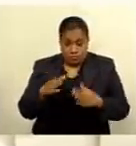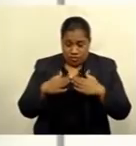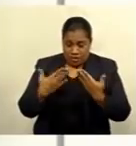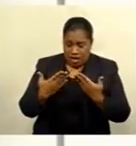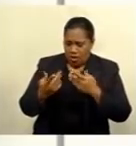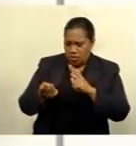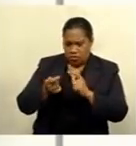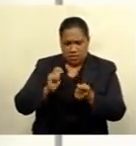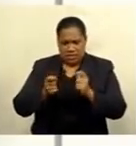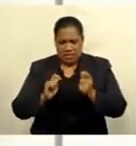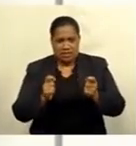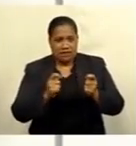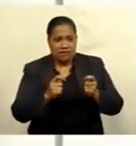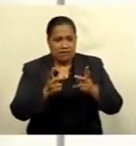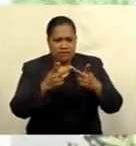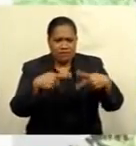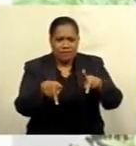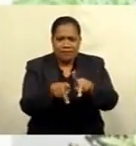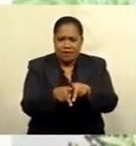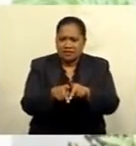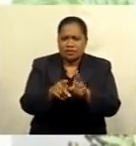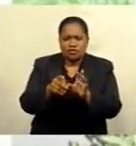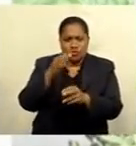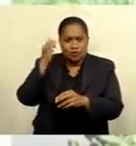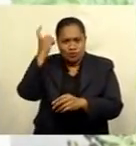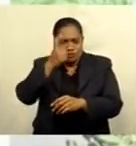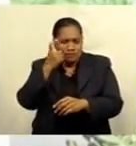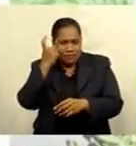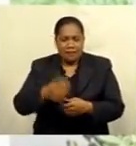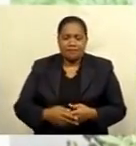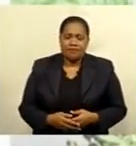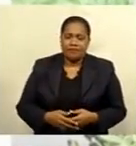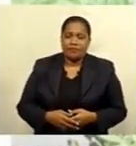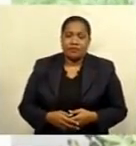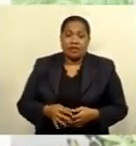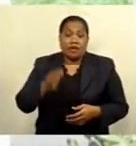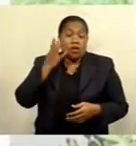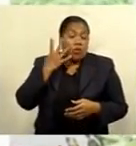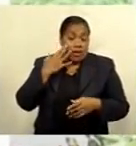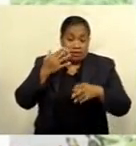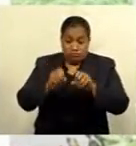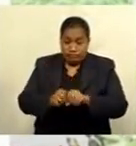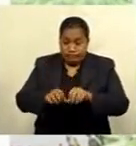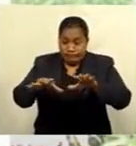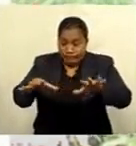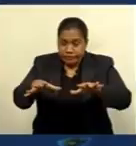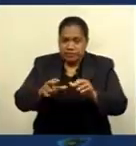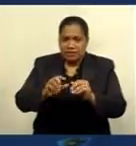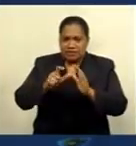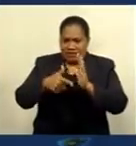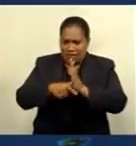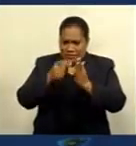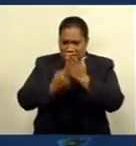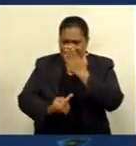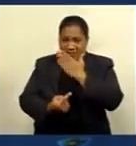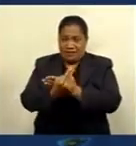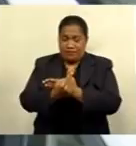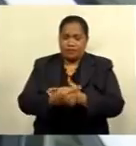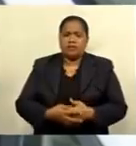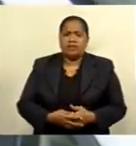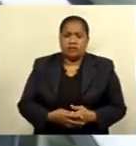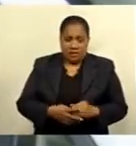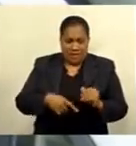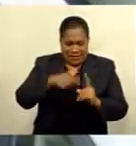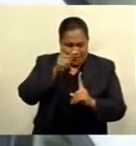and places of concern. If we pick up an outbreak at a time when it is occurring as a mild case in a symptomatic person,